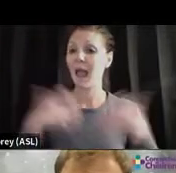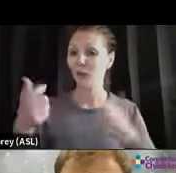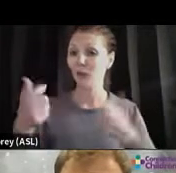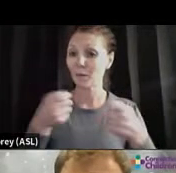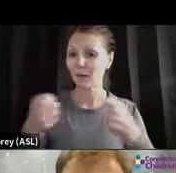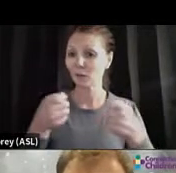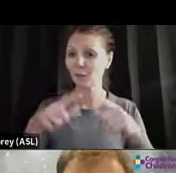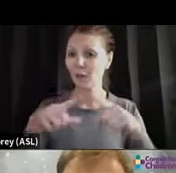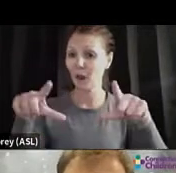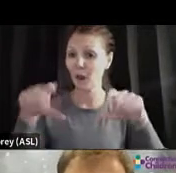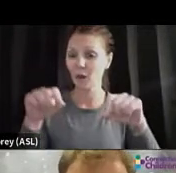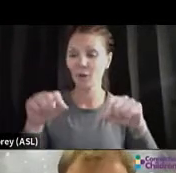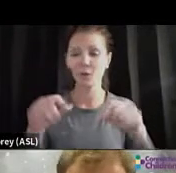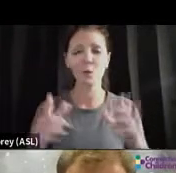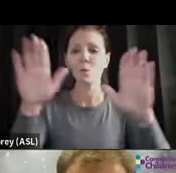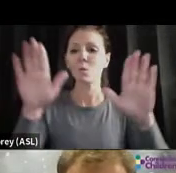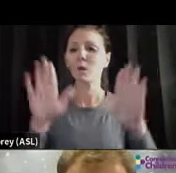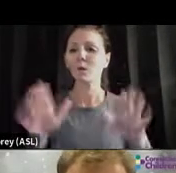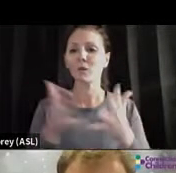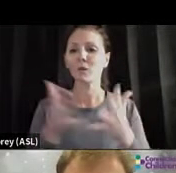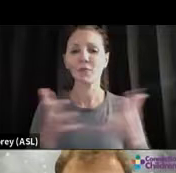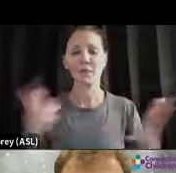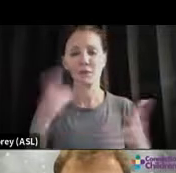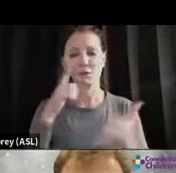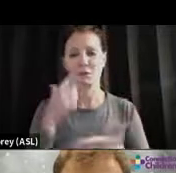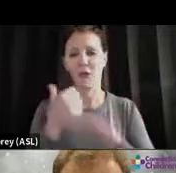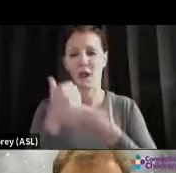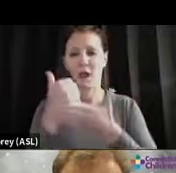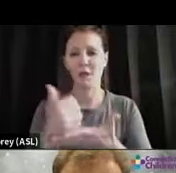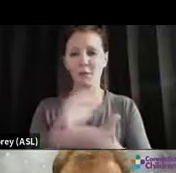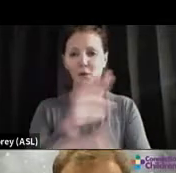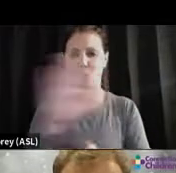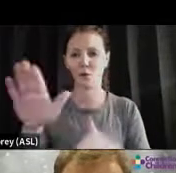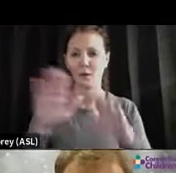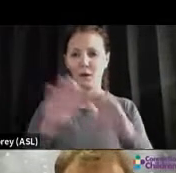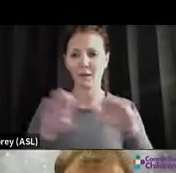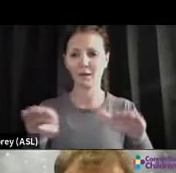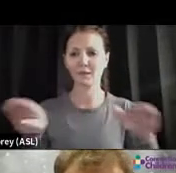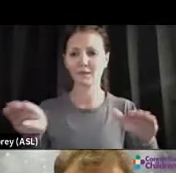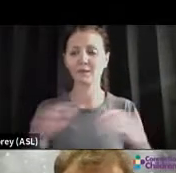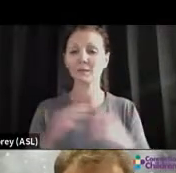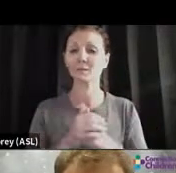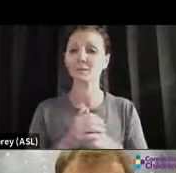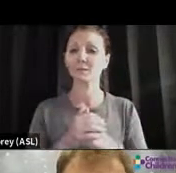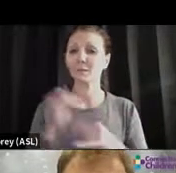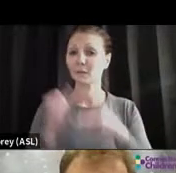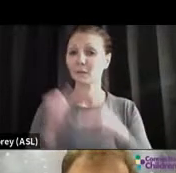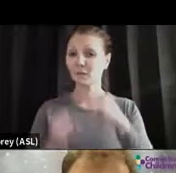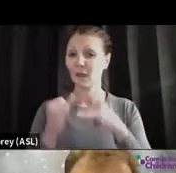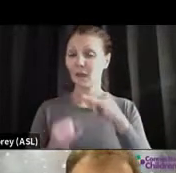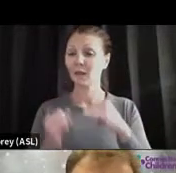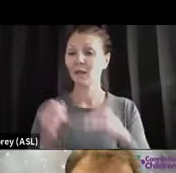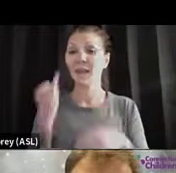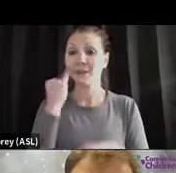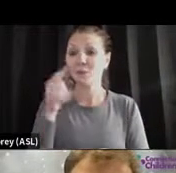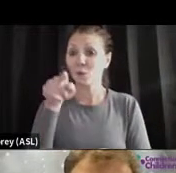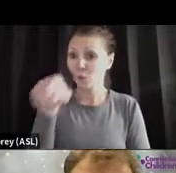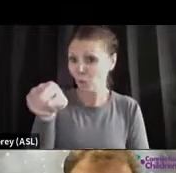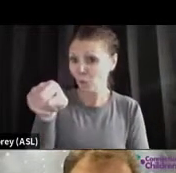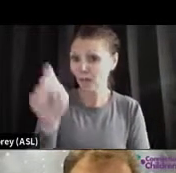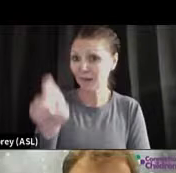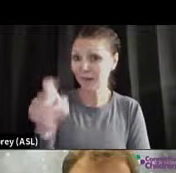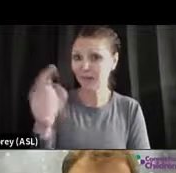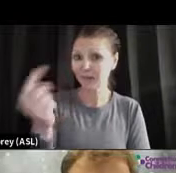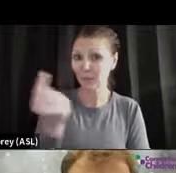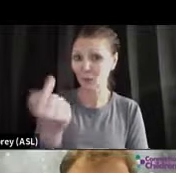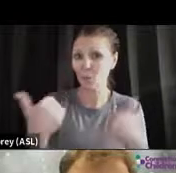wonderful tools to have in your kit to help your kids. And finally, in case you need something, we have a warm line in the state